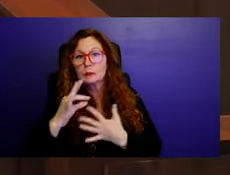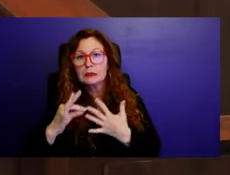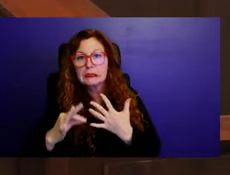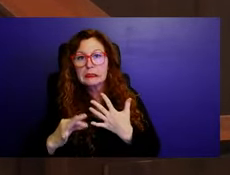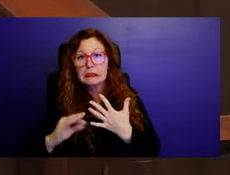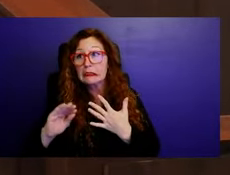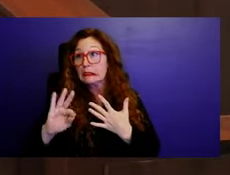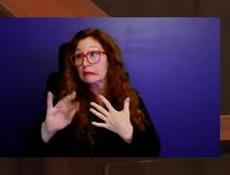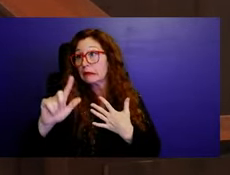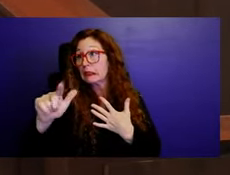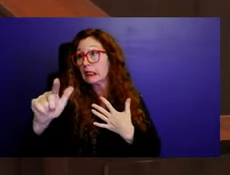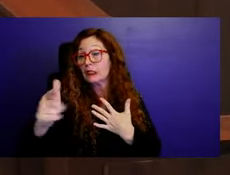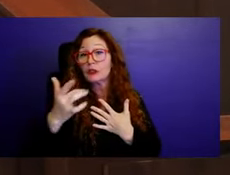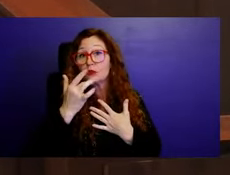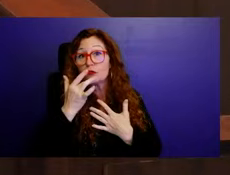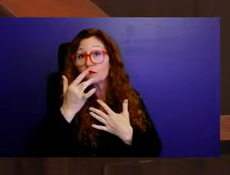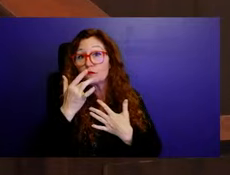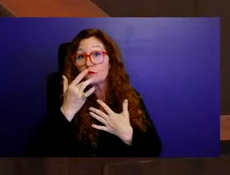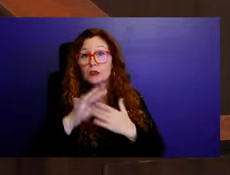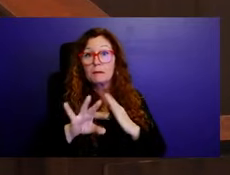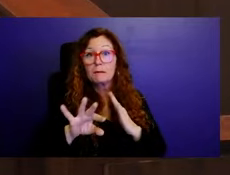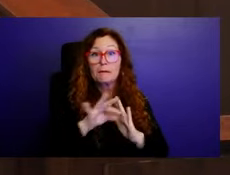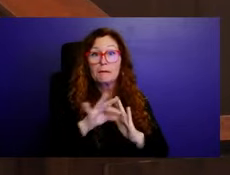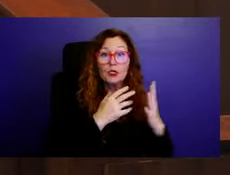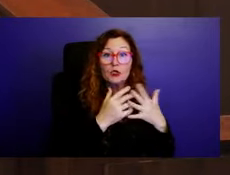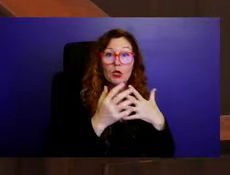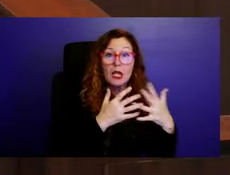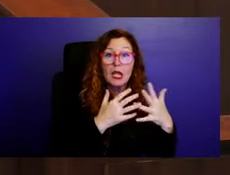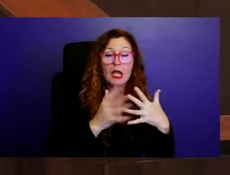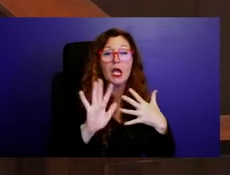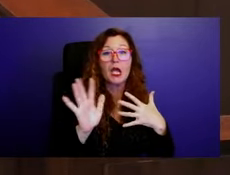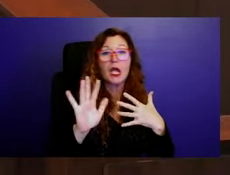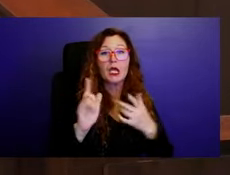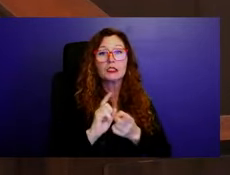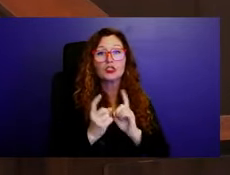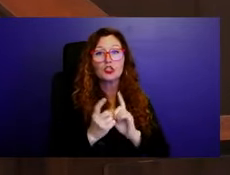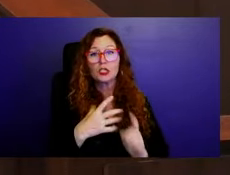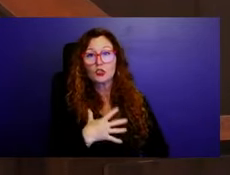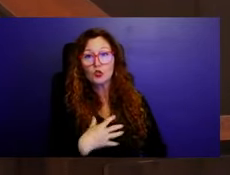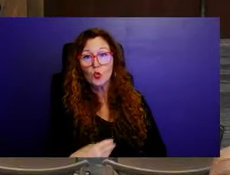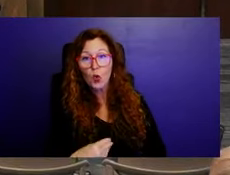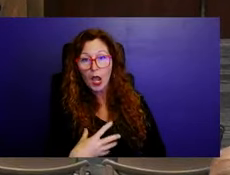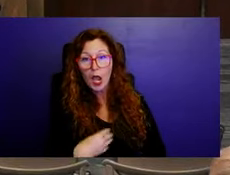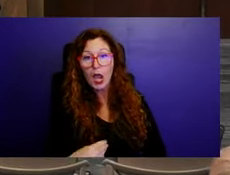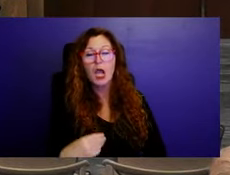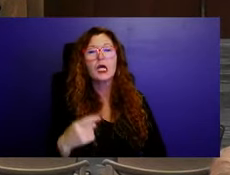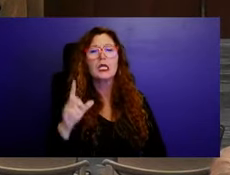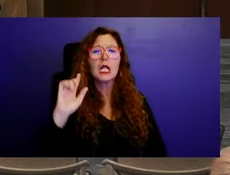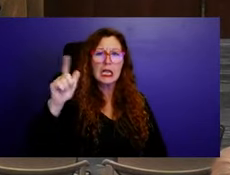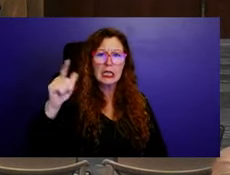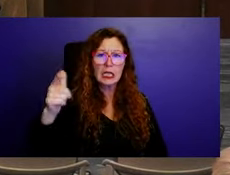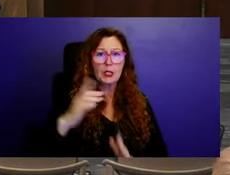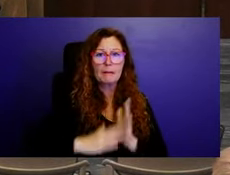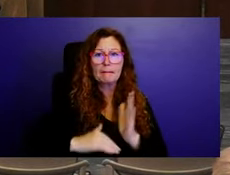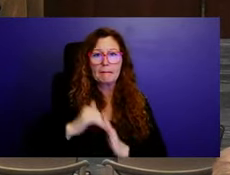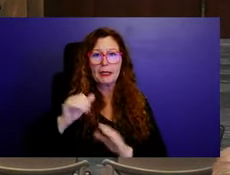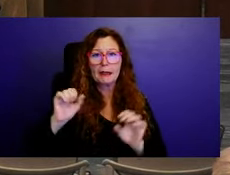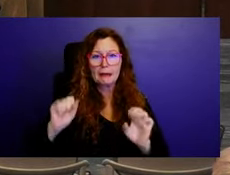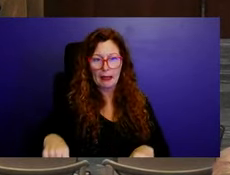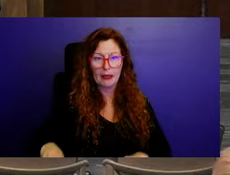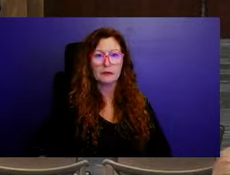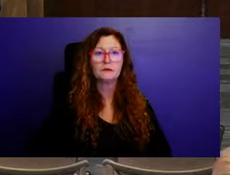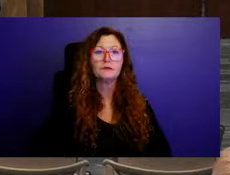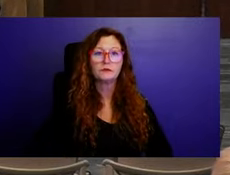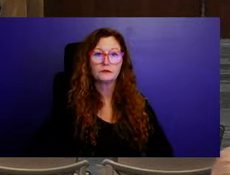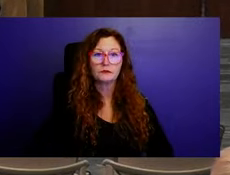pick the gray house and think that they wanted the white one, they could repaint it in the future. Yes. Got it. Okay. No, you've answered my question perfectly. Thank you, ma'am.